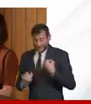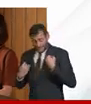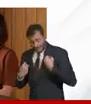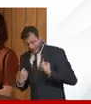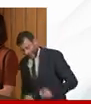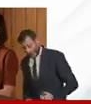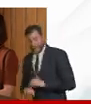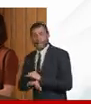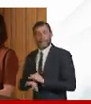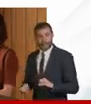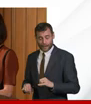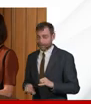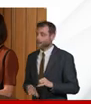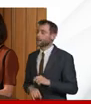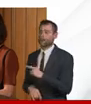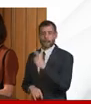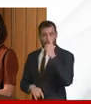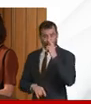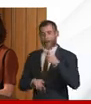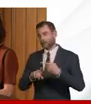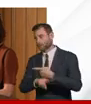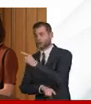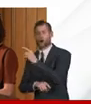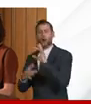will be able to work through their local authority hubs